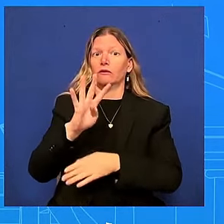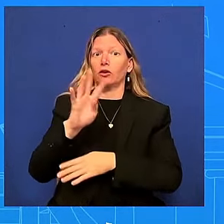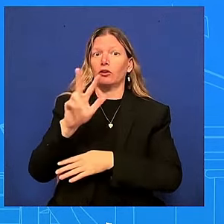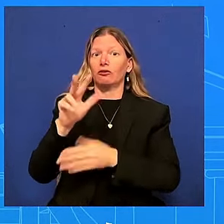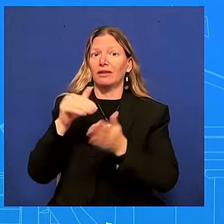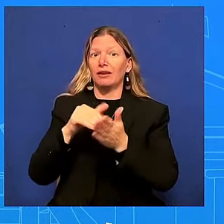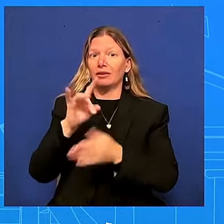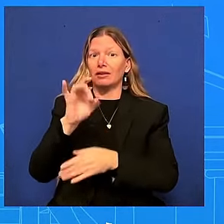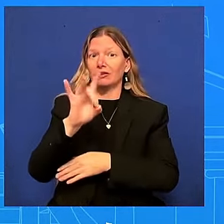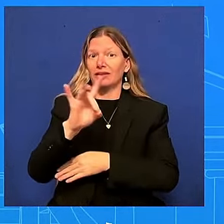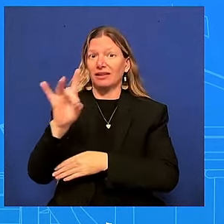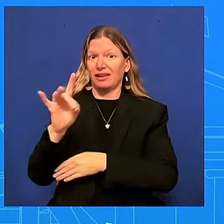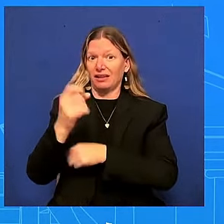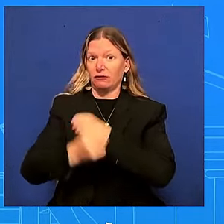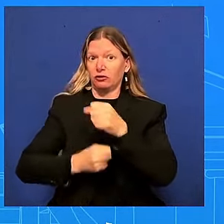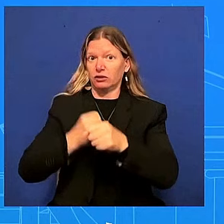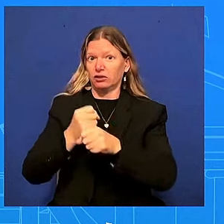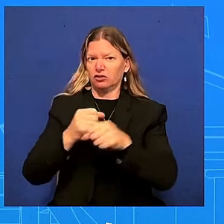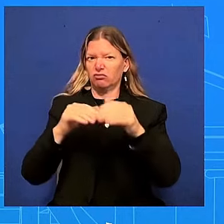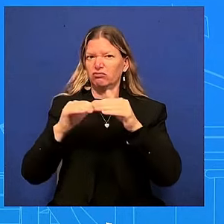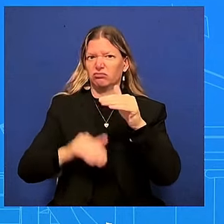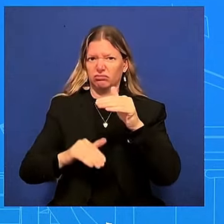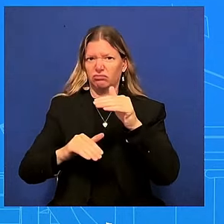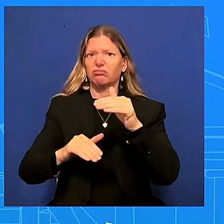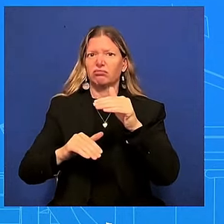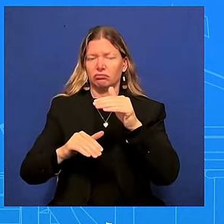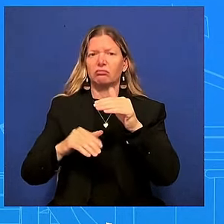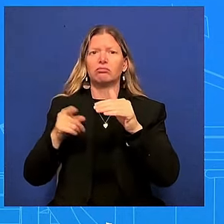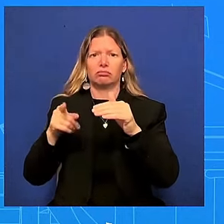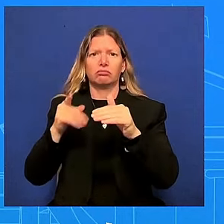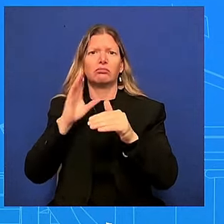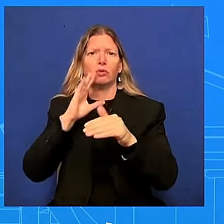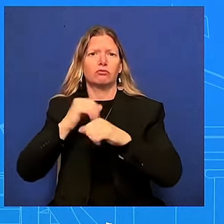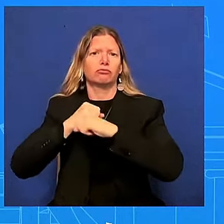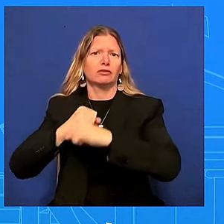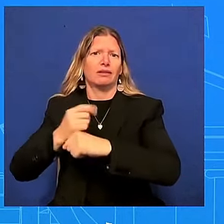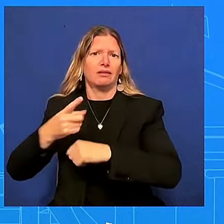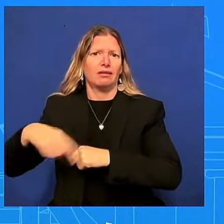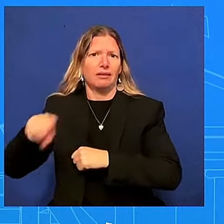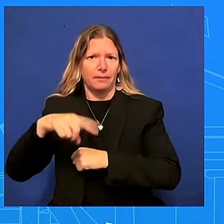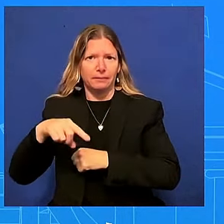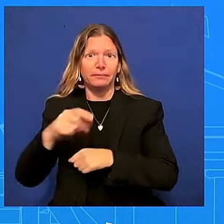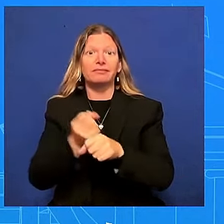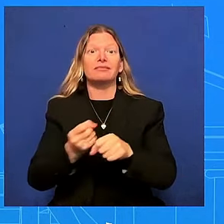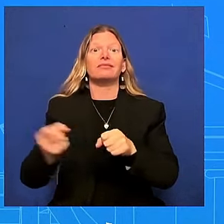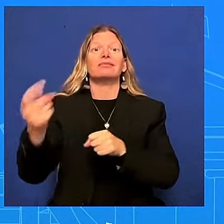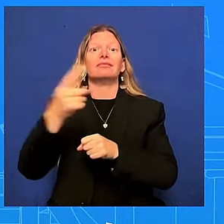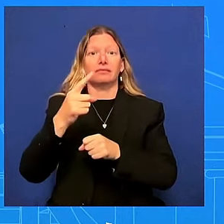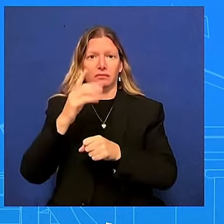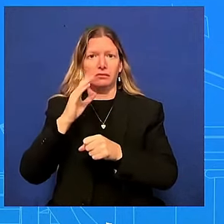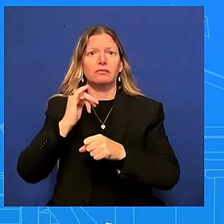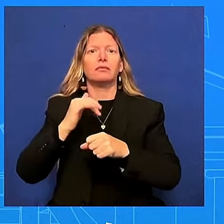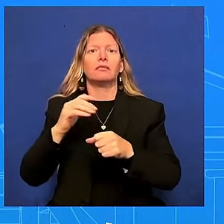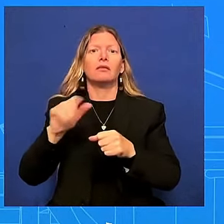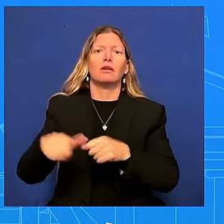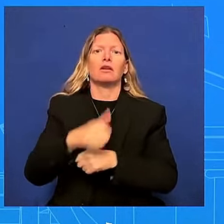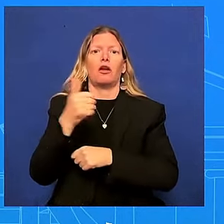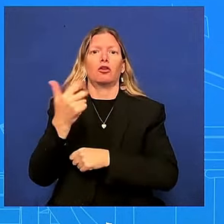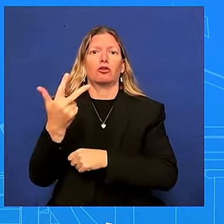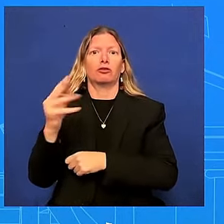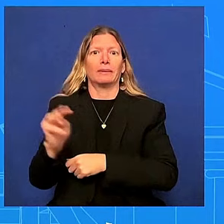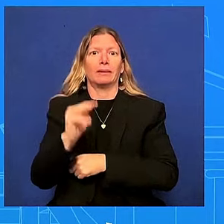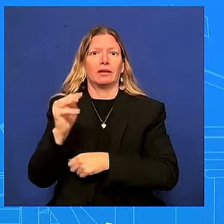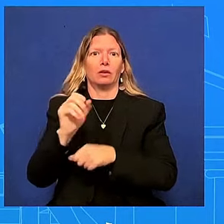threshold to 58,656 dollars that means higher paychecks or more time